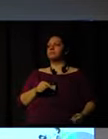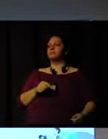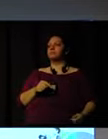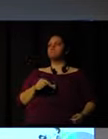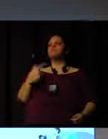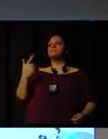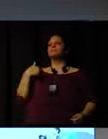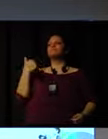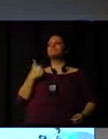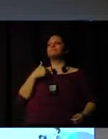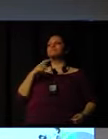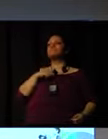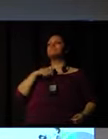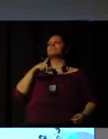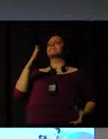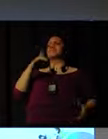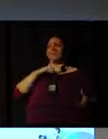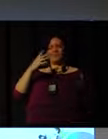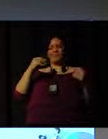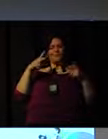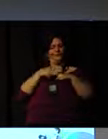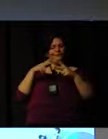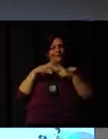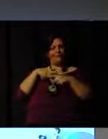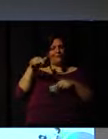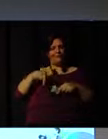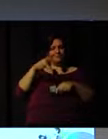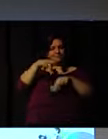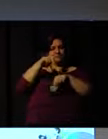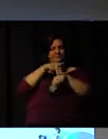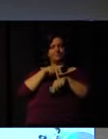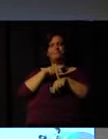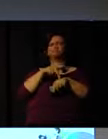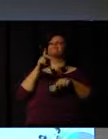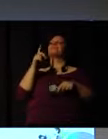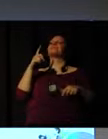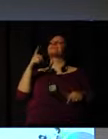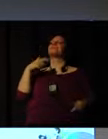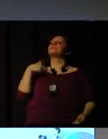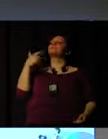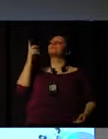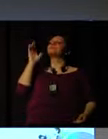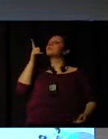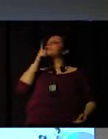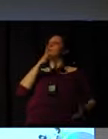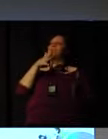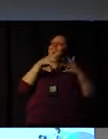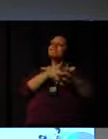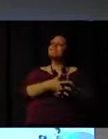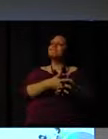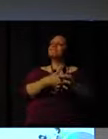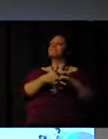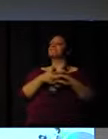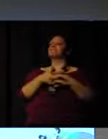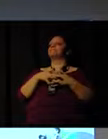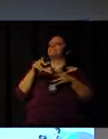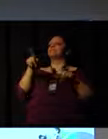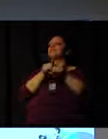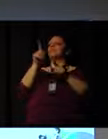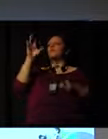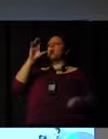very sought. It's not much what we pass. We have a lot of violence in our country.